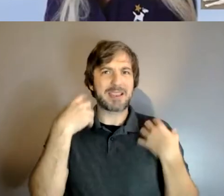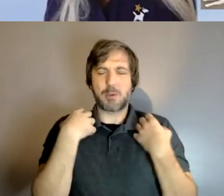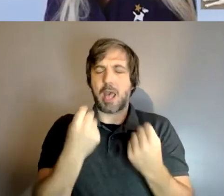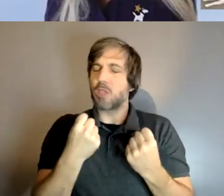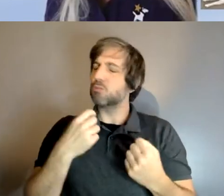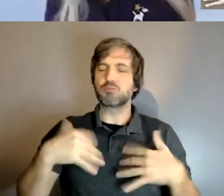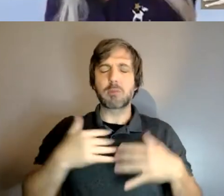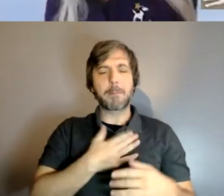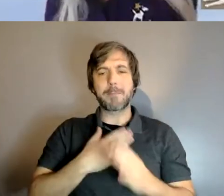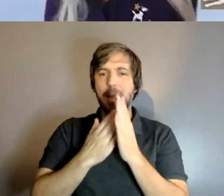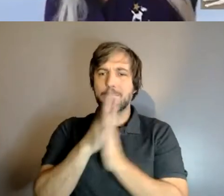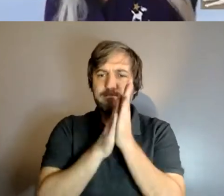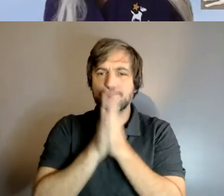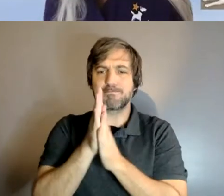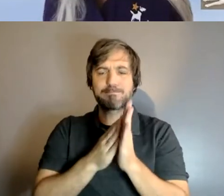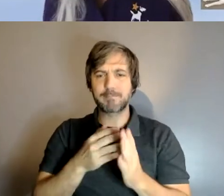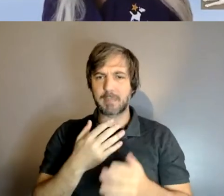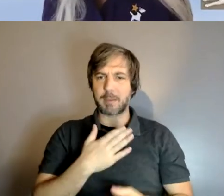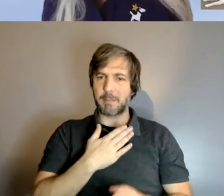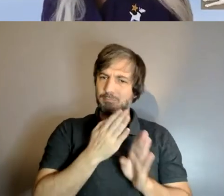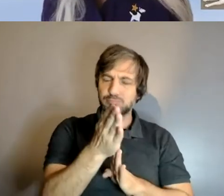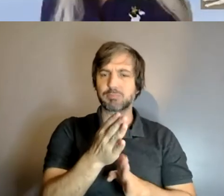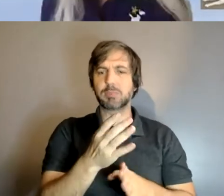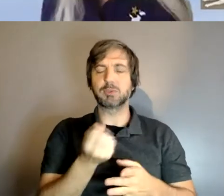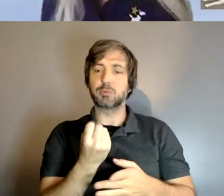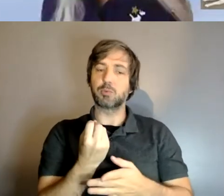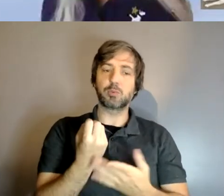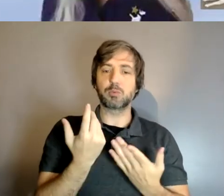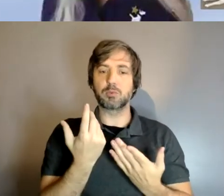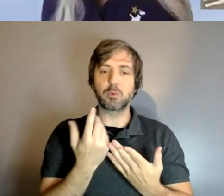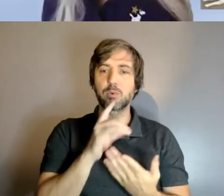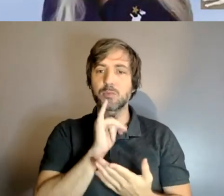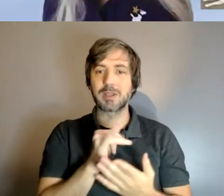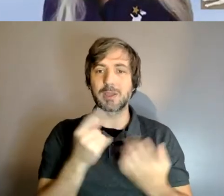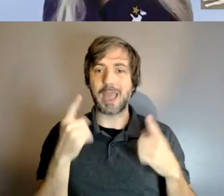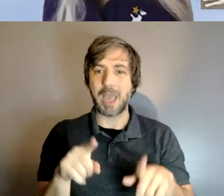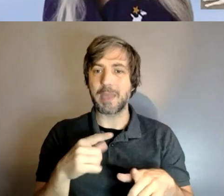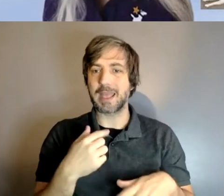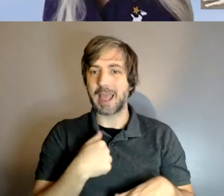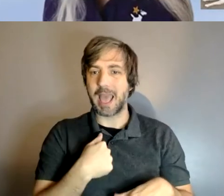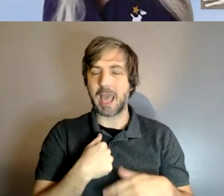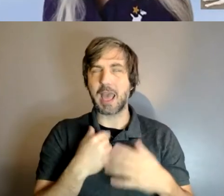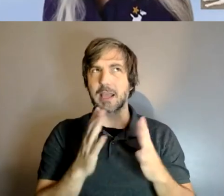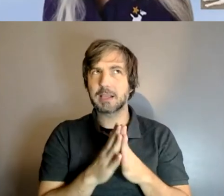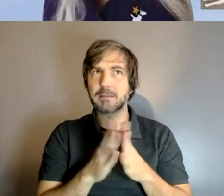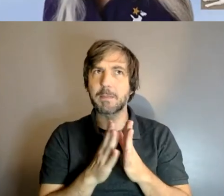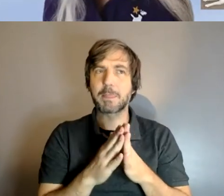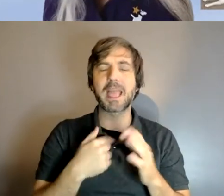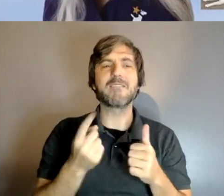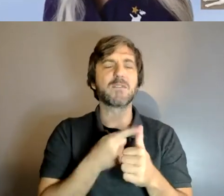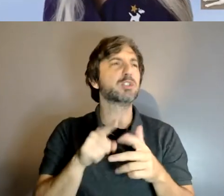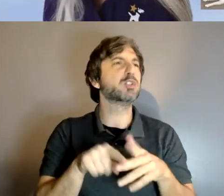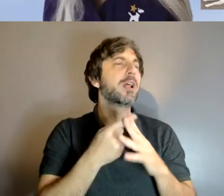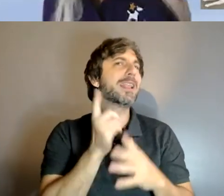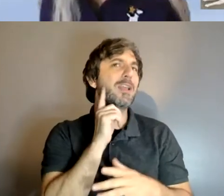mental health and dogs and actually what happened i first started to hear about ptsd